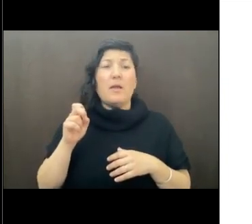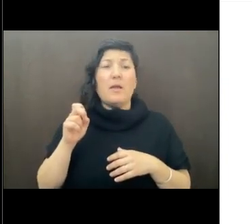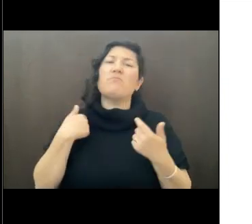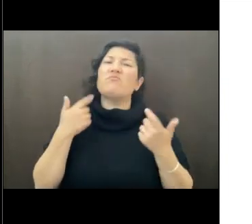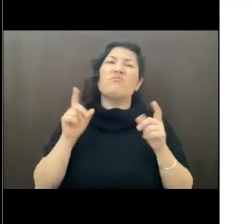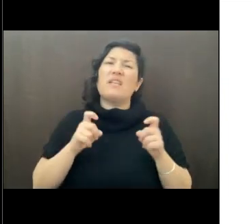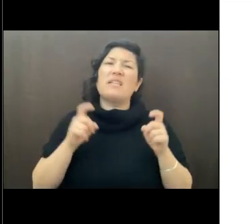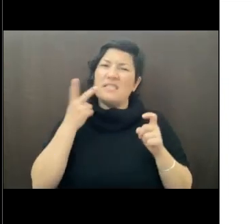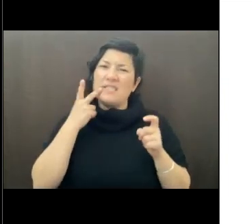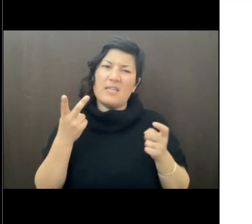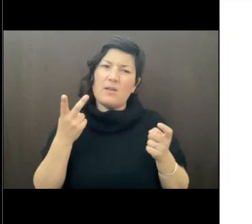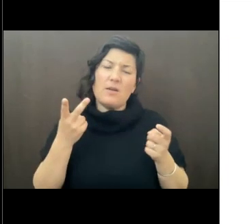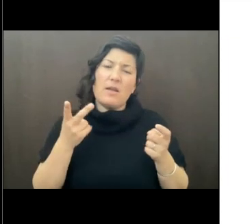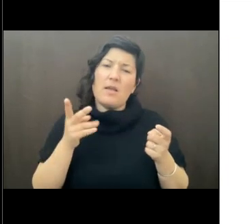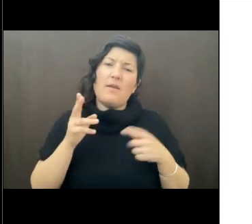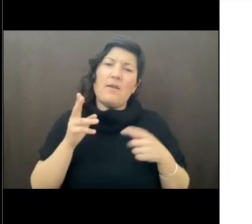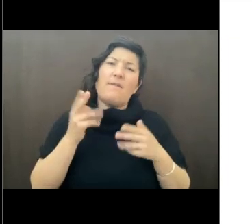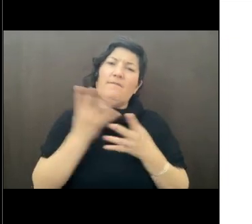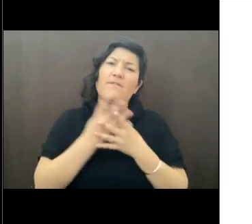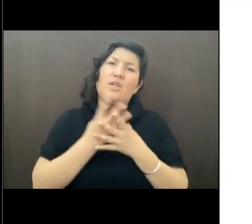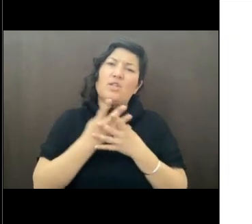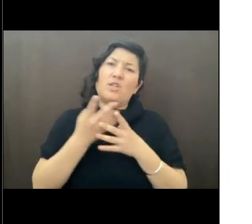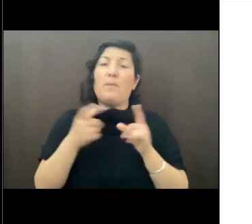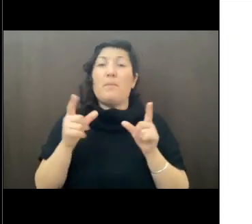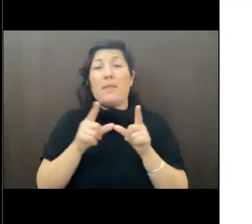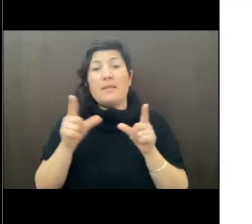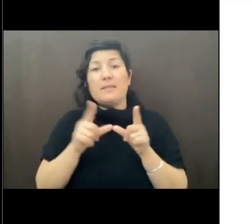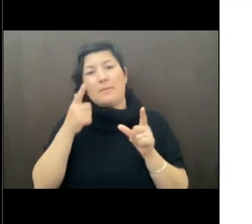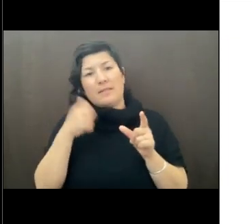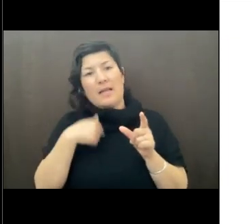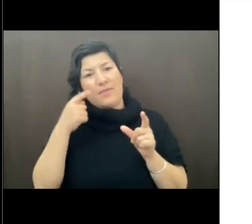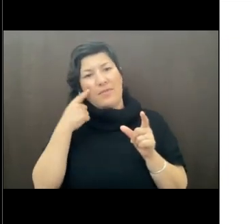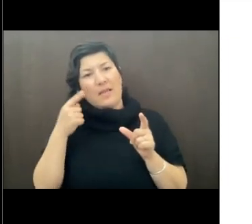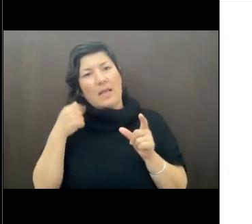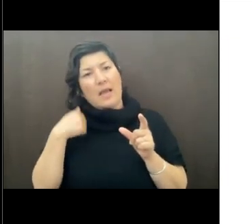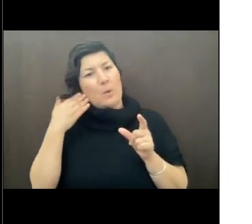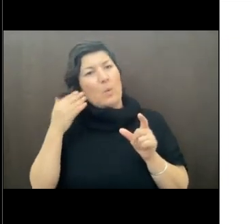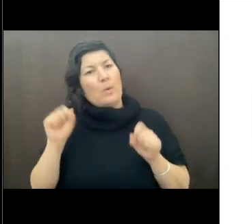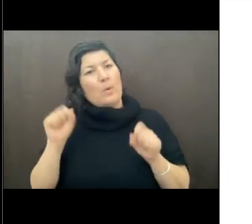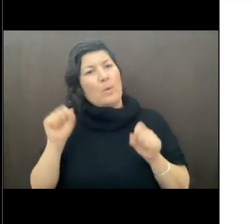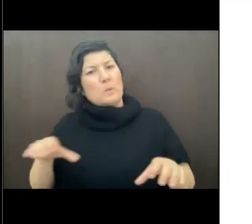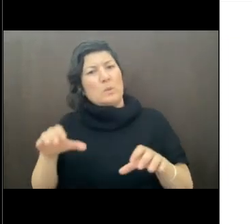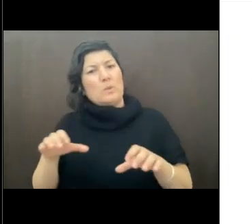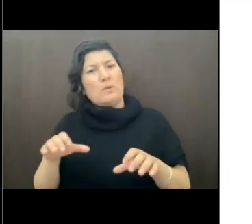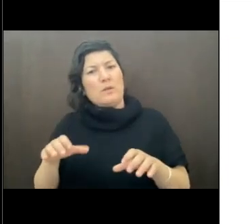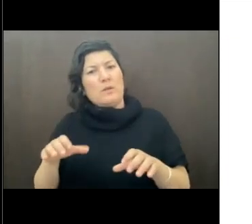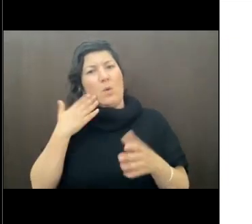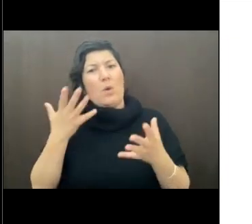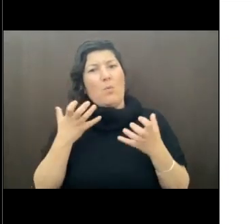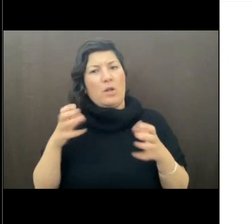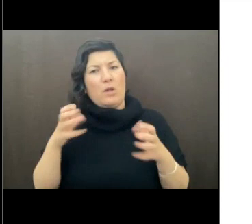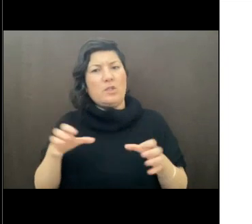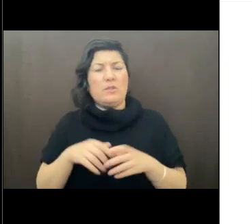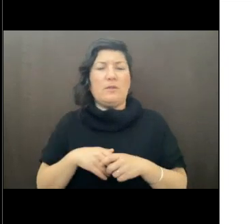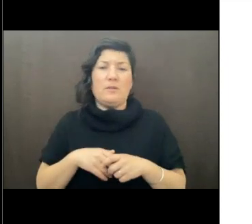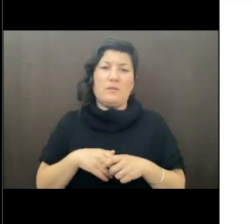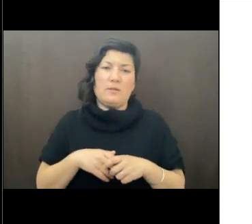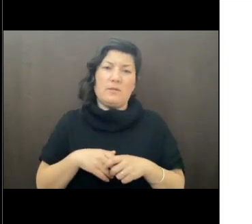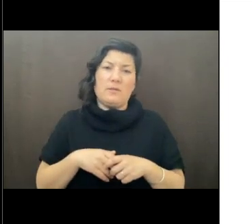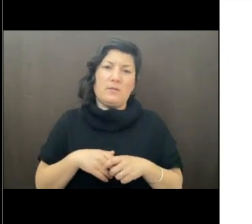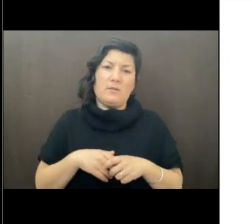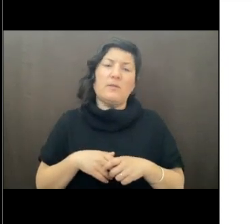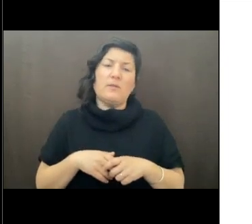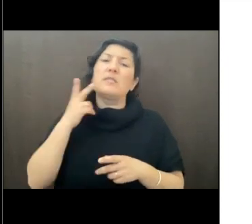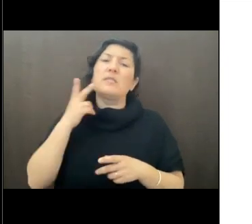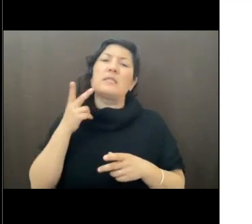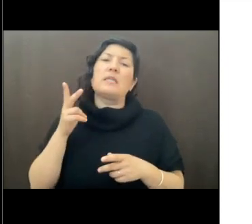and say, let's filter by licenses, because I think I know what I can do and I want what I want to do, and under what conditions I'm working. So let's